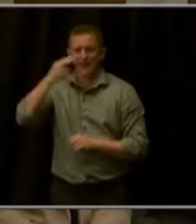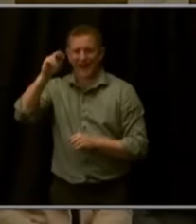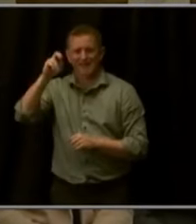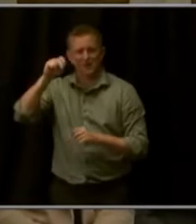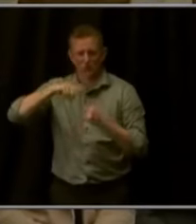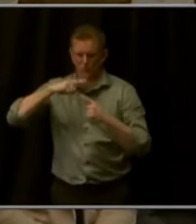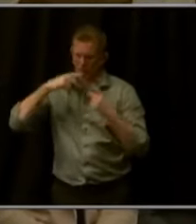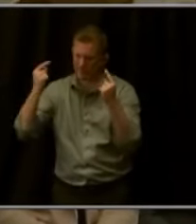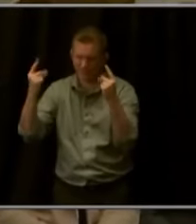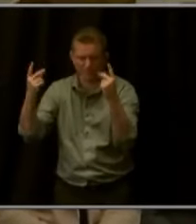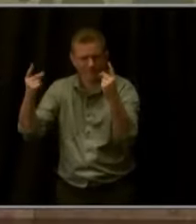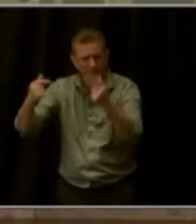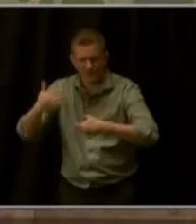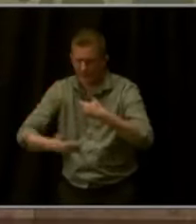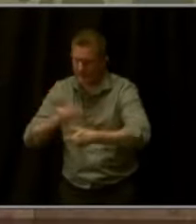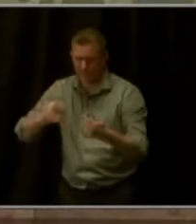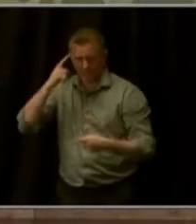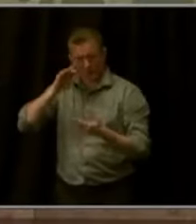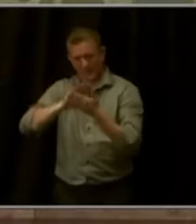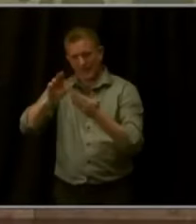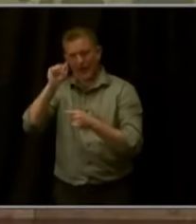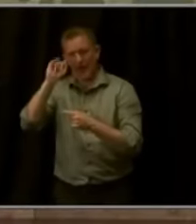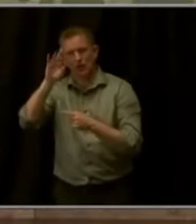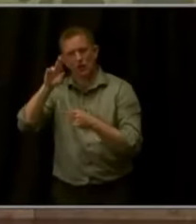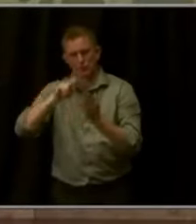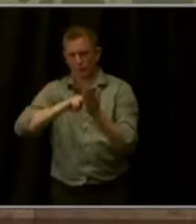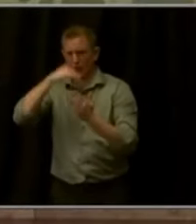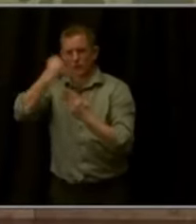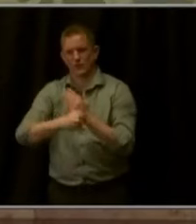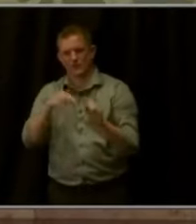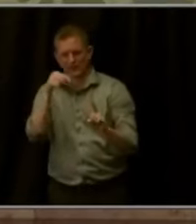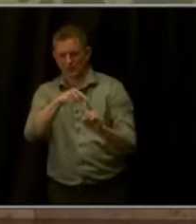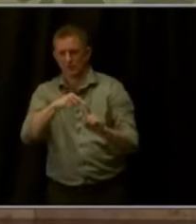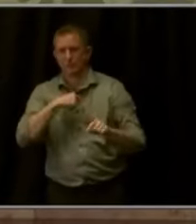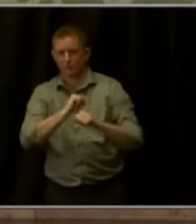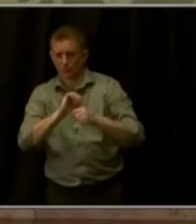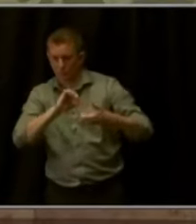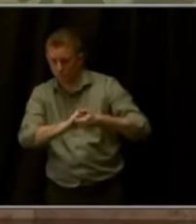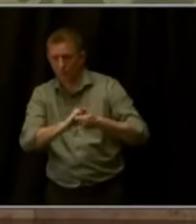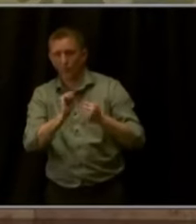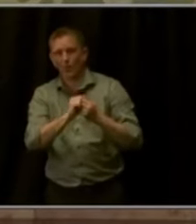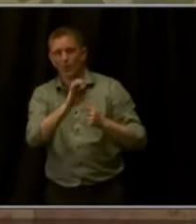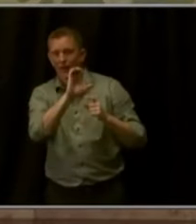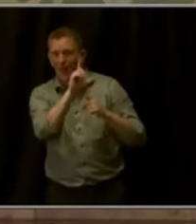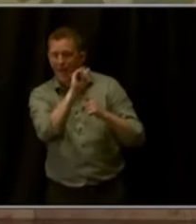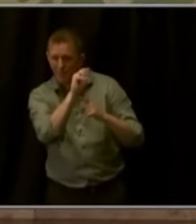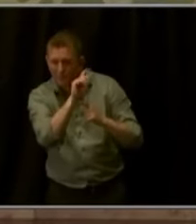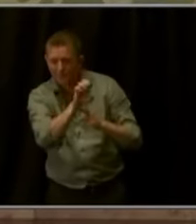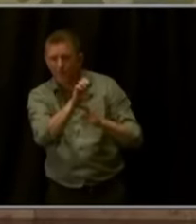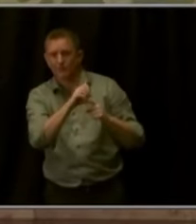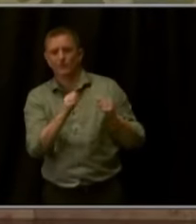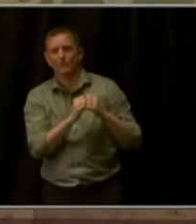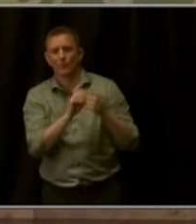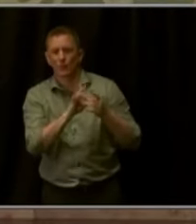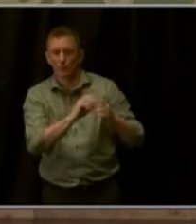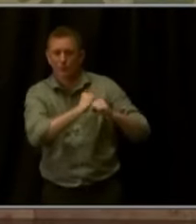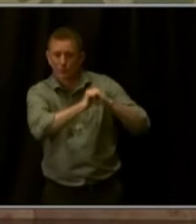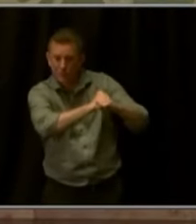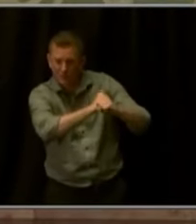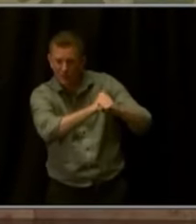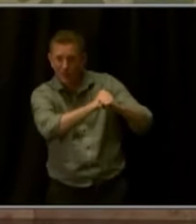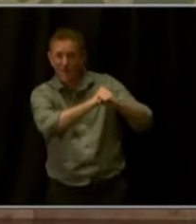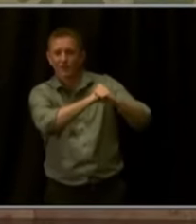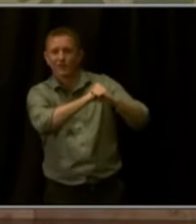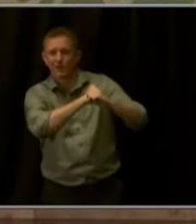energy projects. Hand in hand with our climate work is our leadership on protecting and conserving our wildlife